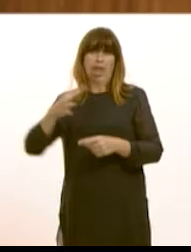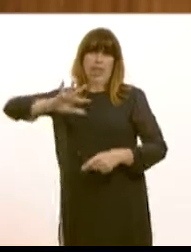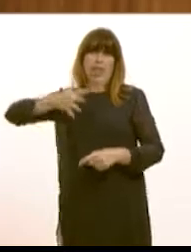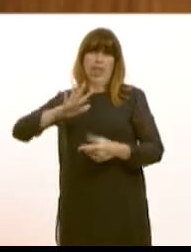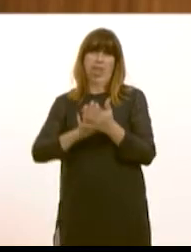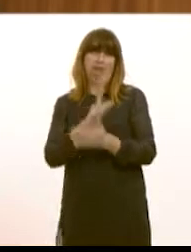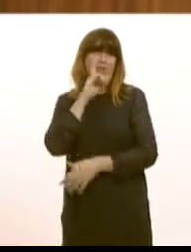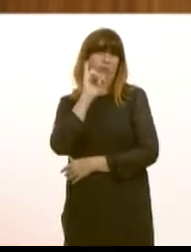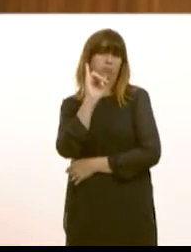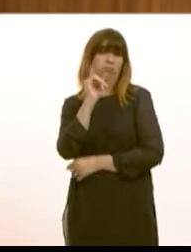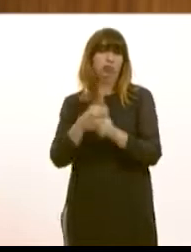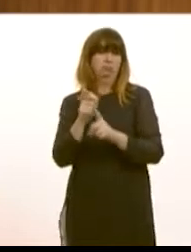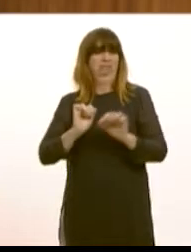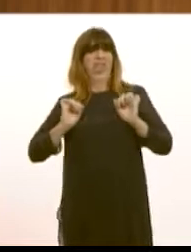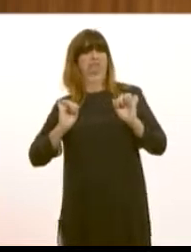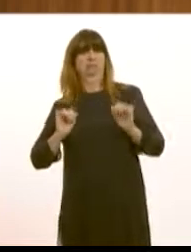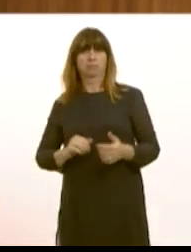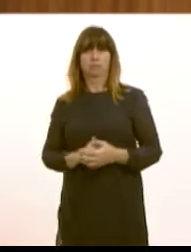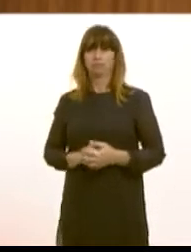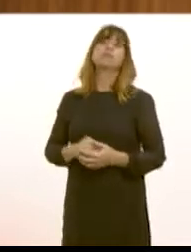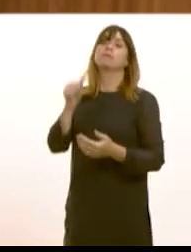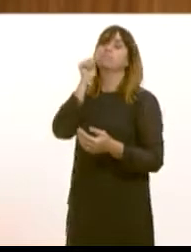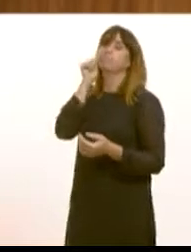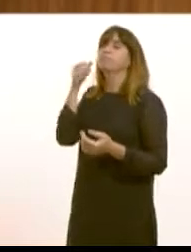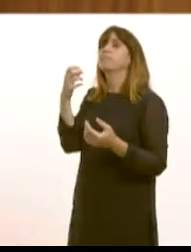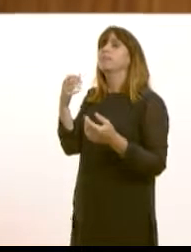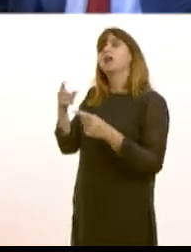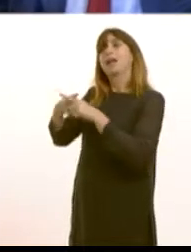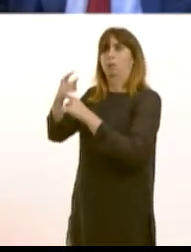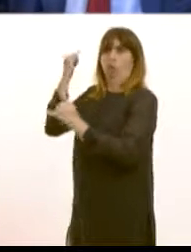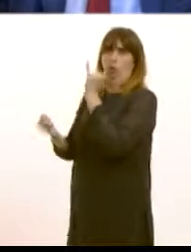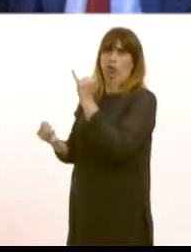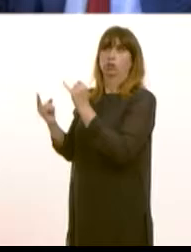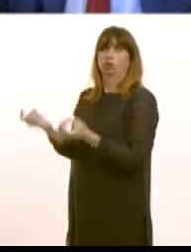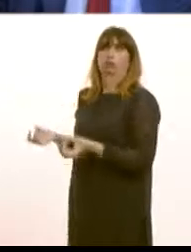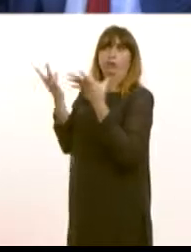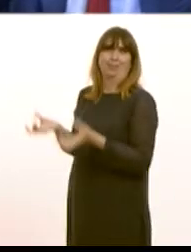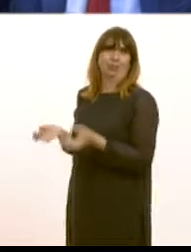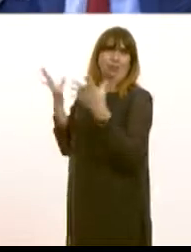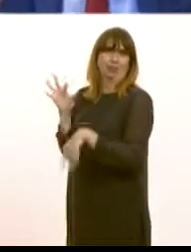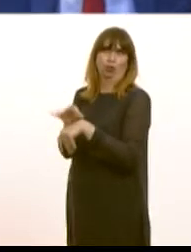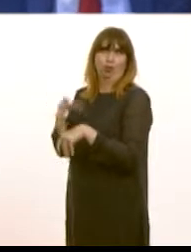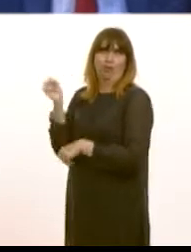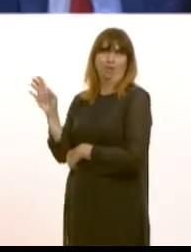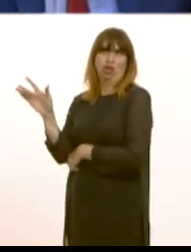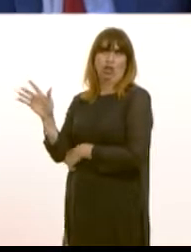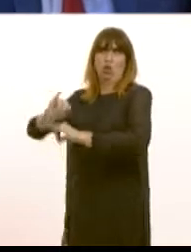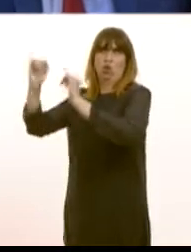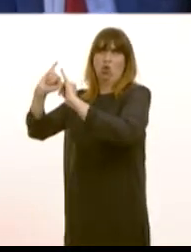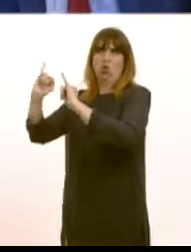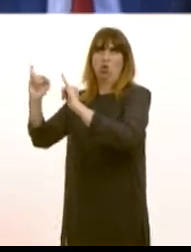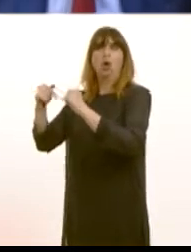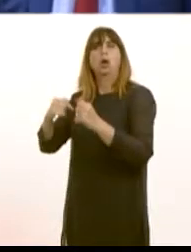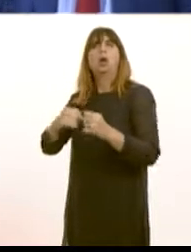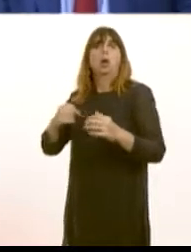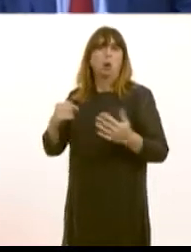what we do know is we don't have a funding crisis in acute hospitals, as England does, or a doctor strike. But she does make a very important point, if